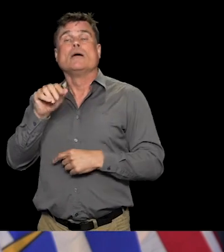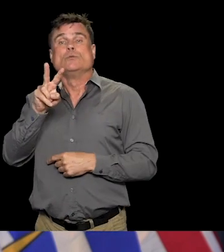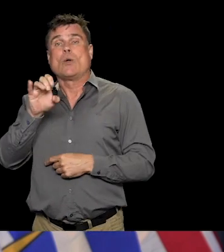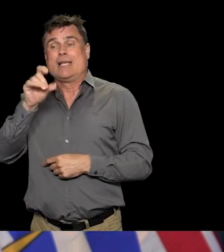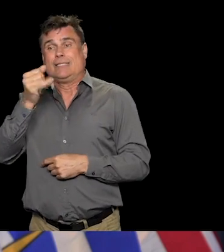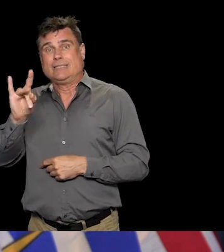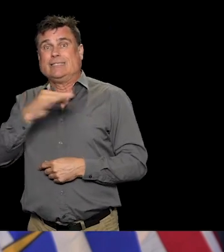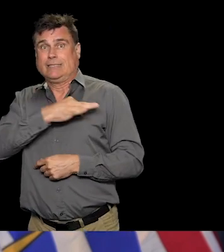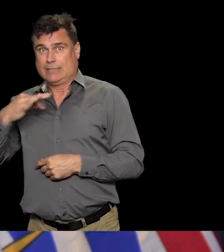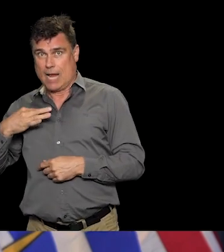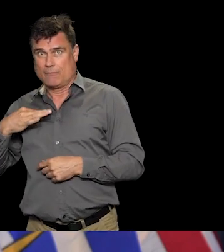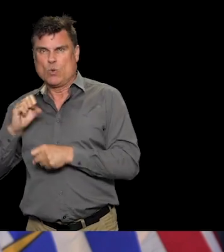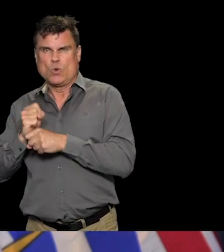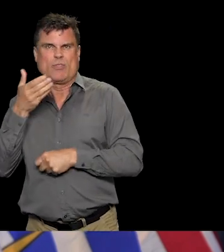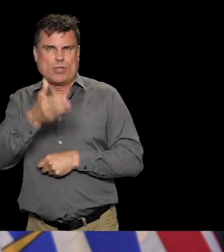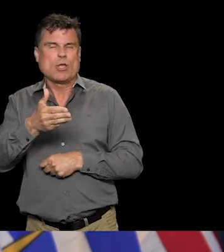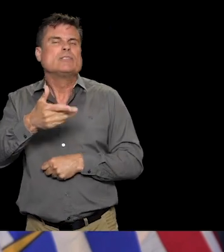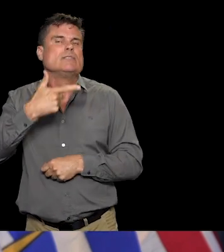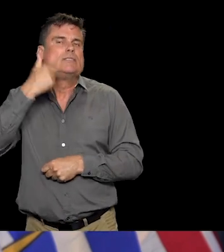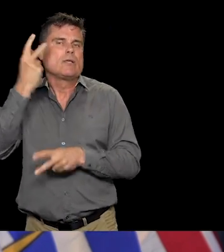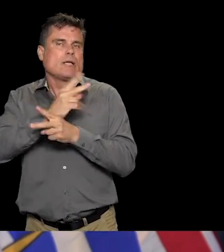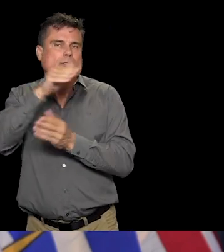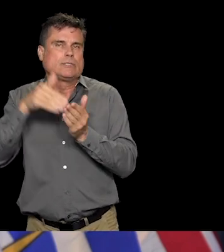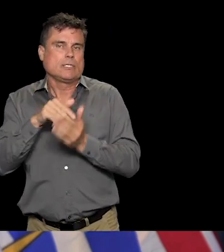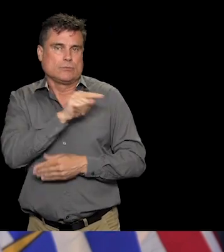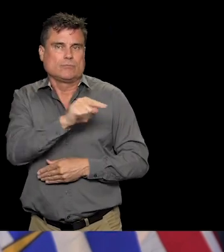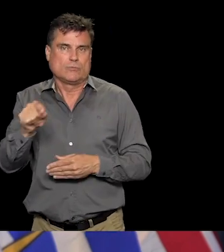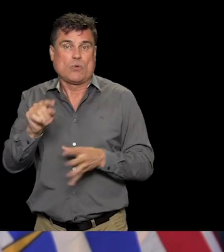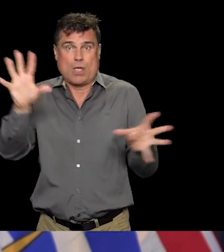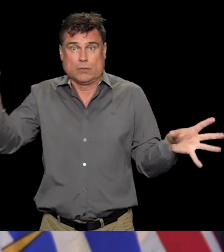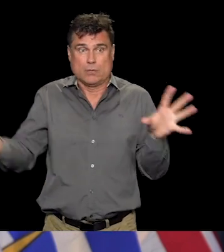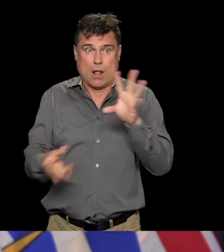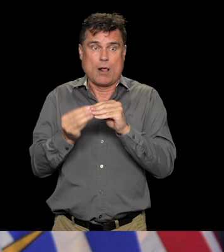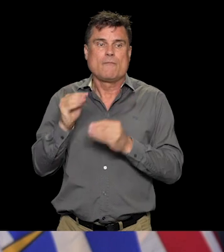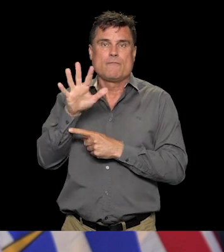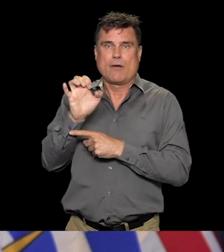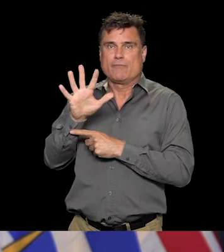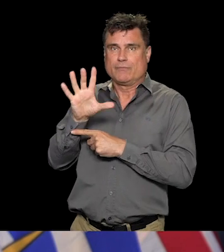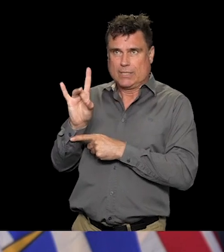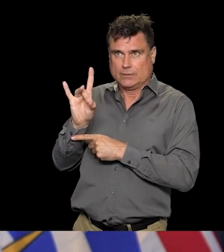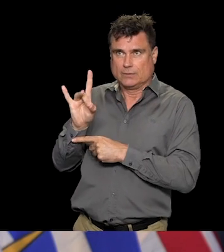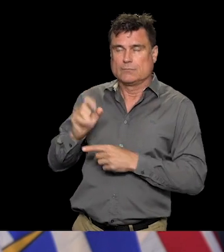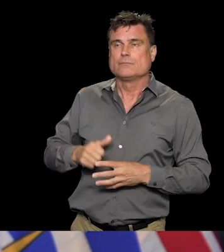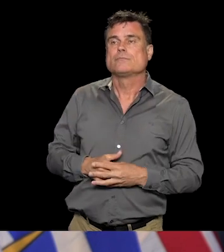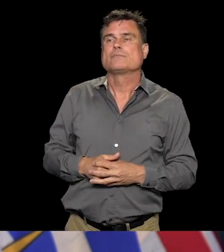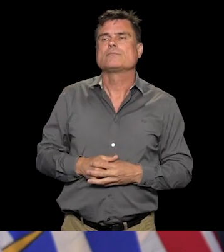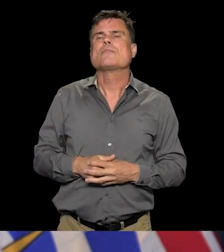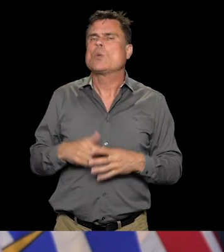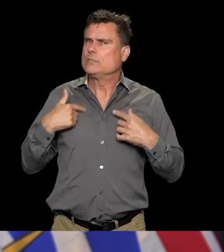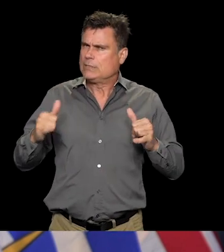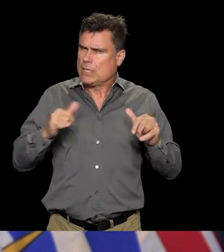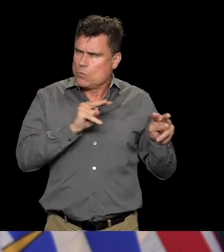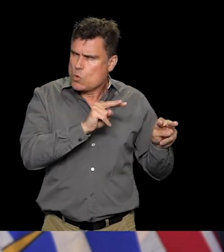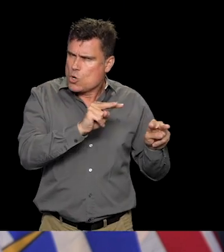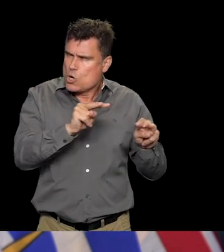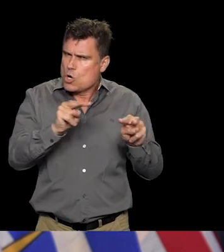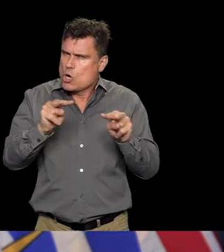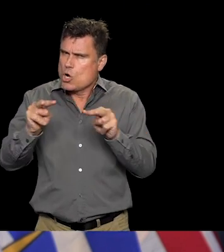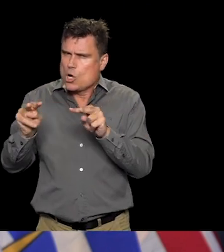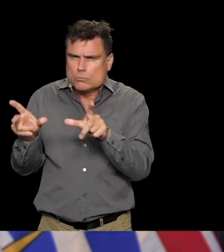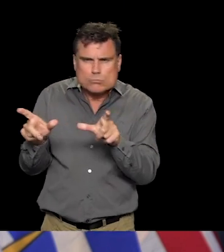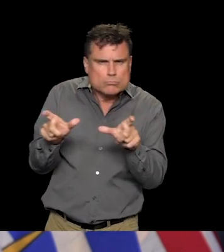and we continue to monitor and support at the six remaining outbreaks that we are managing. So that leaves us with